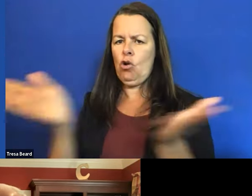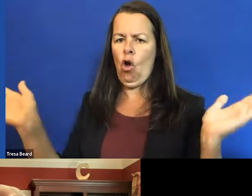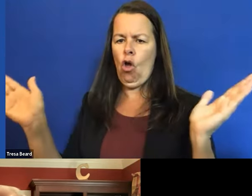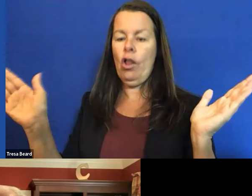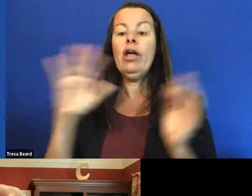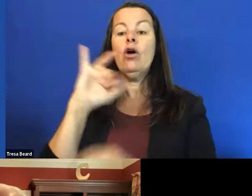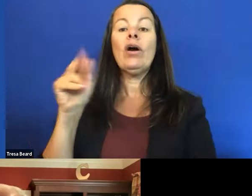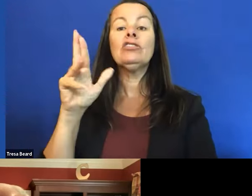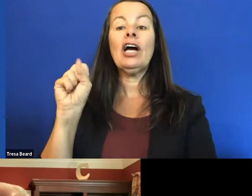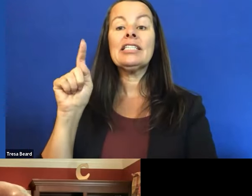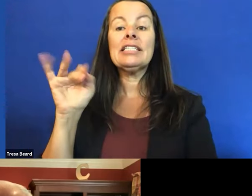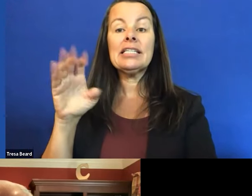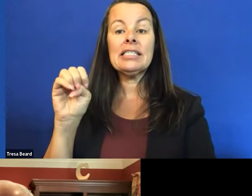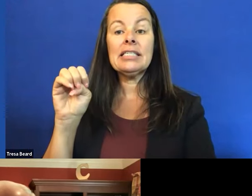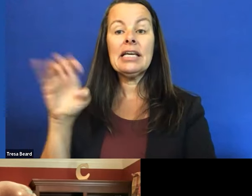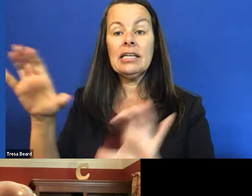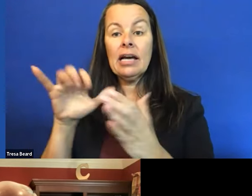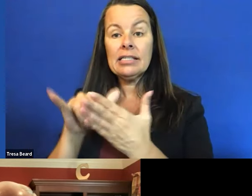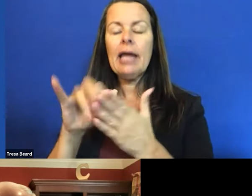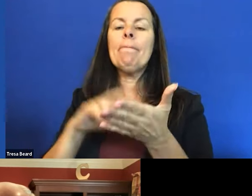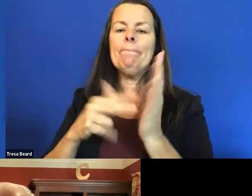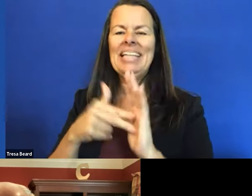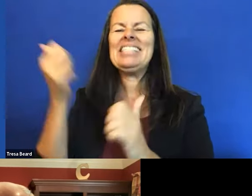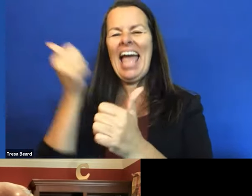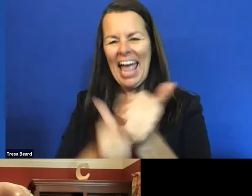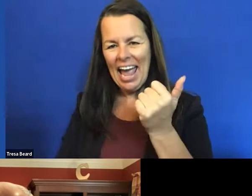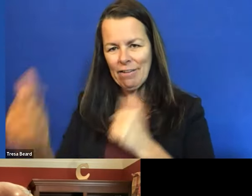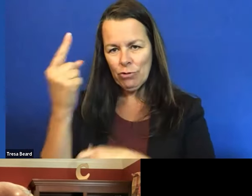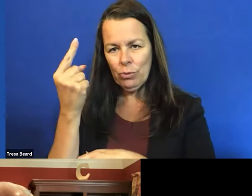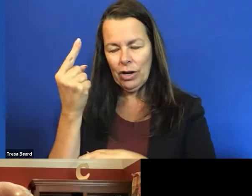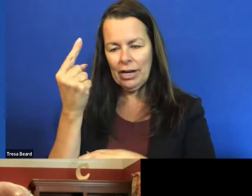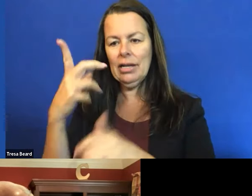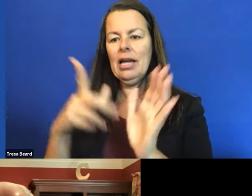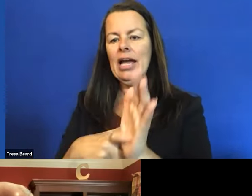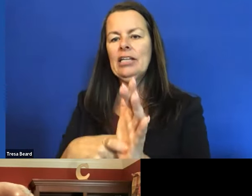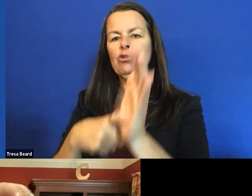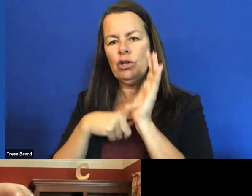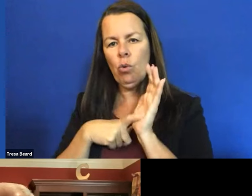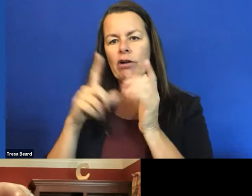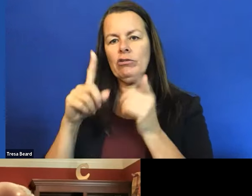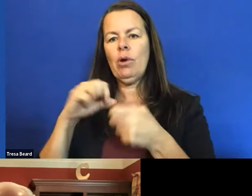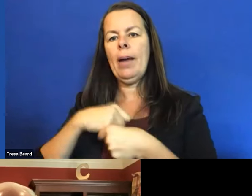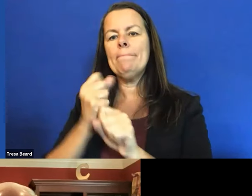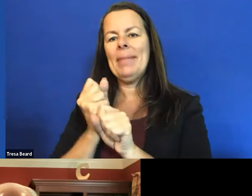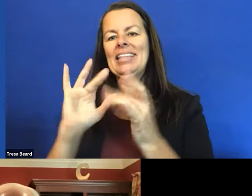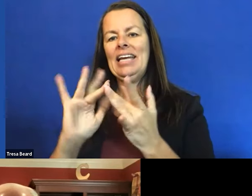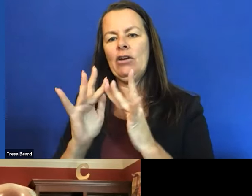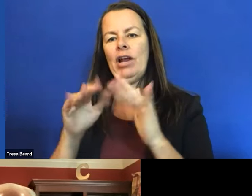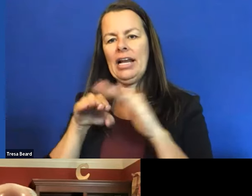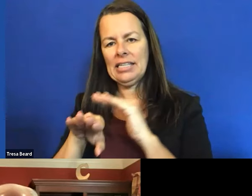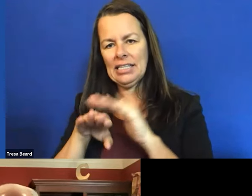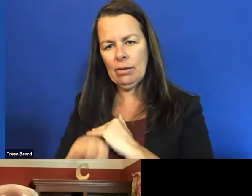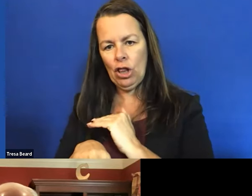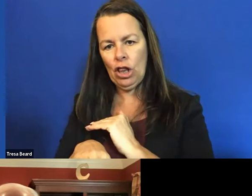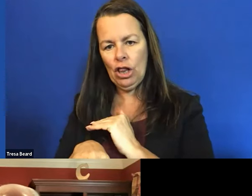everybody is then required to make the internet accessible. Now, what's going